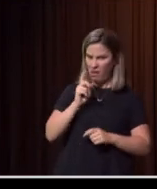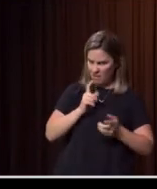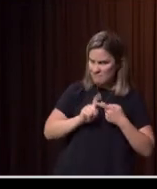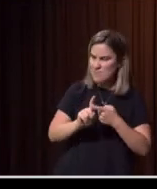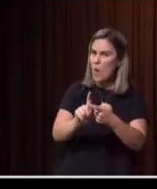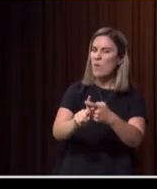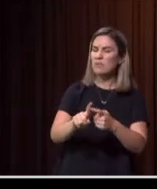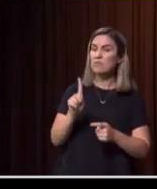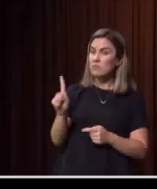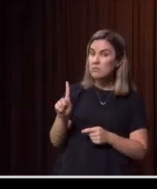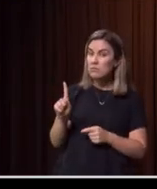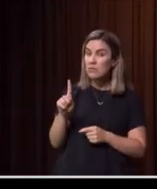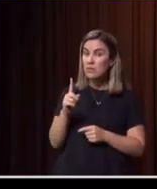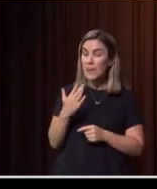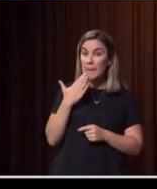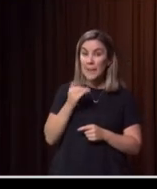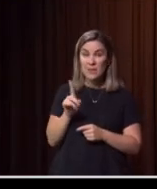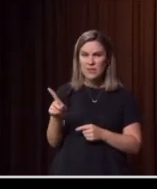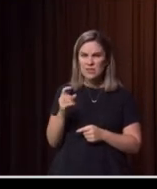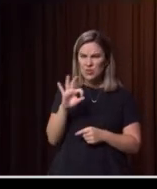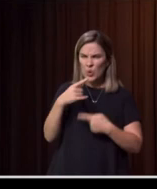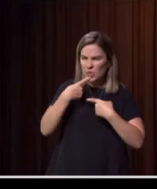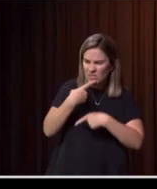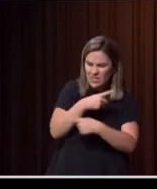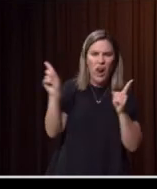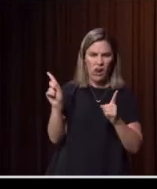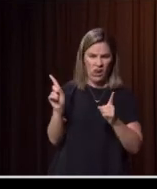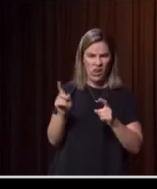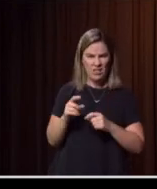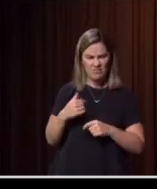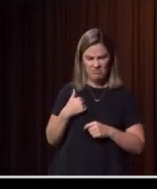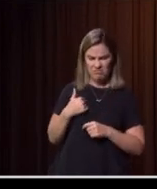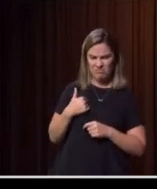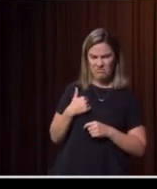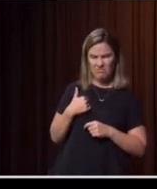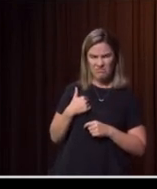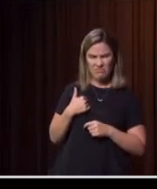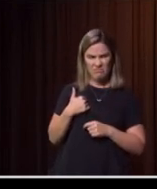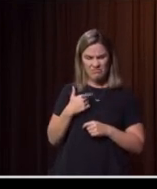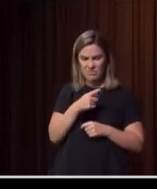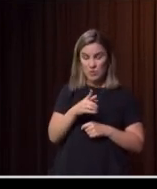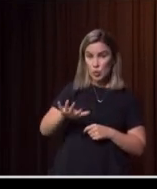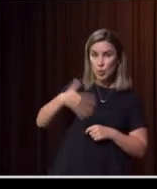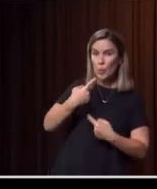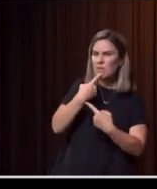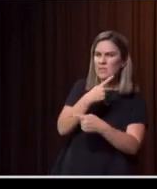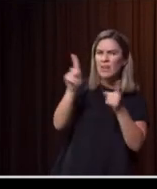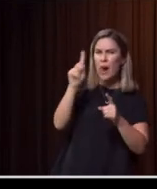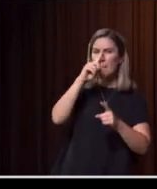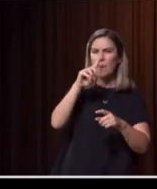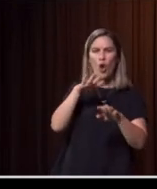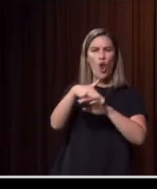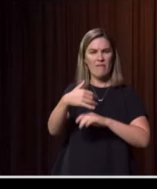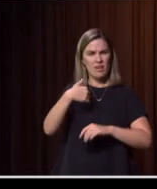you do me a favor though, Shane? Can you promise not to tell anyone? I said, tell anyone what? And he said, I need you to promise to not to tell anybody that I'm getting help.